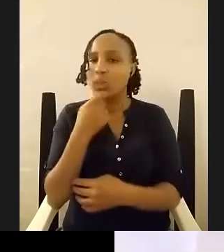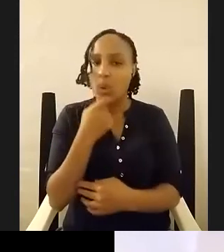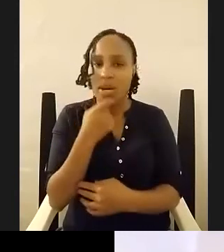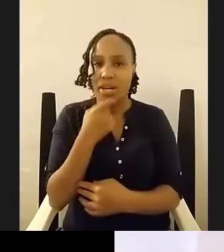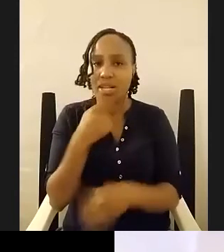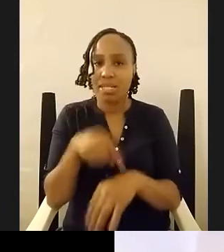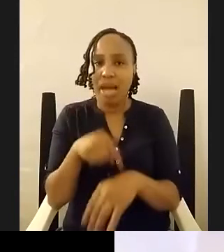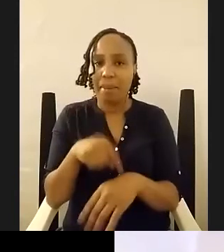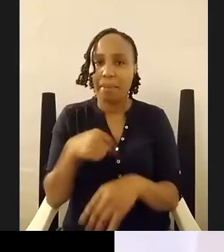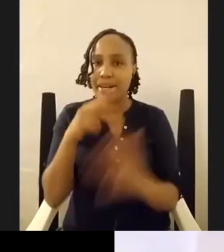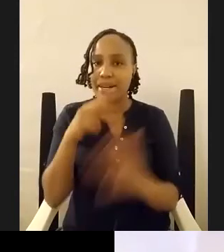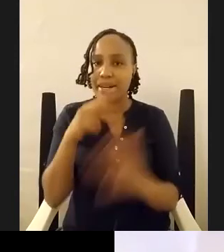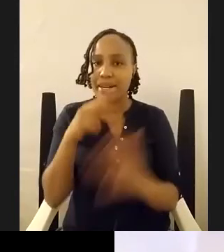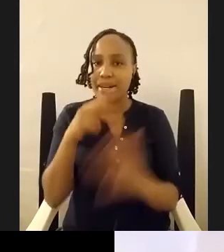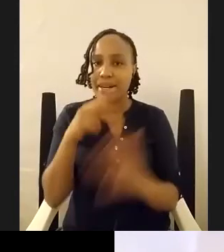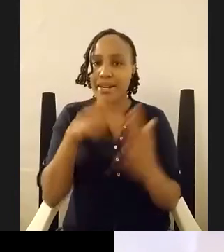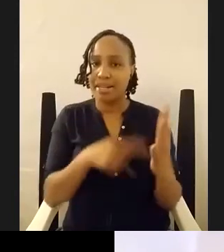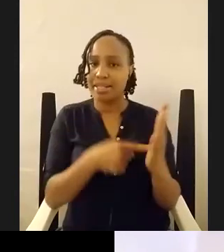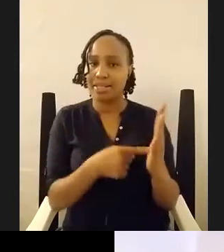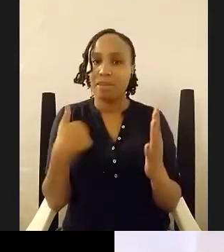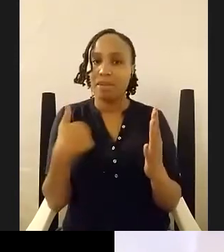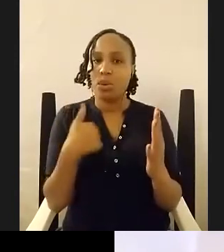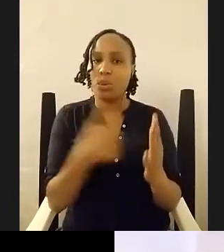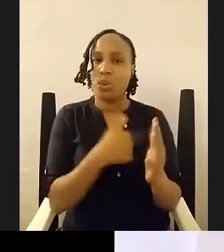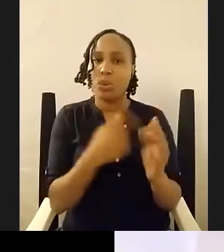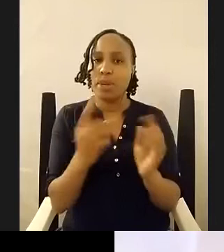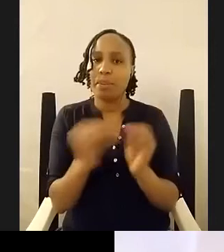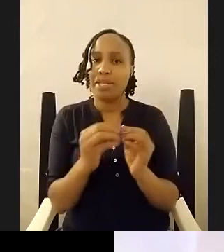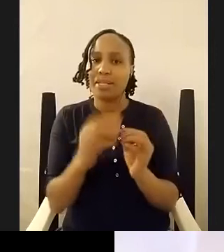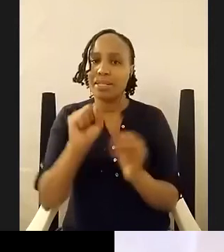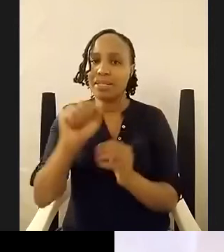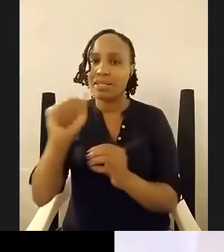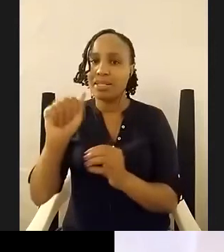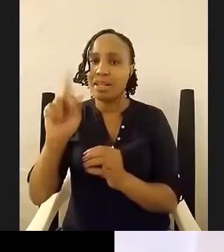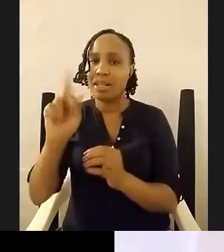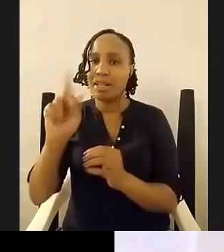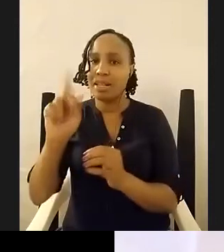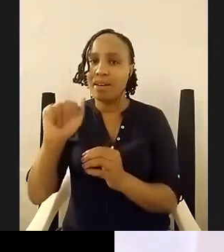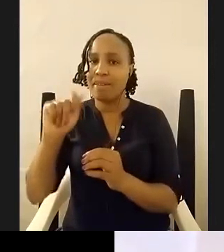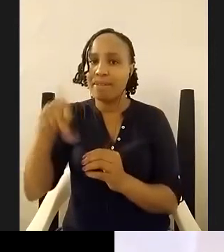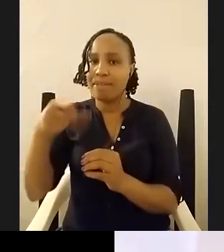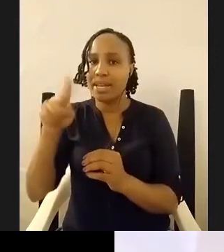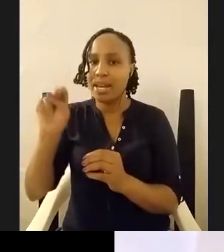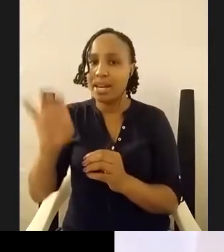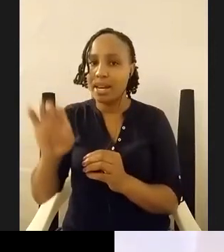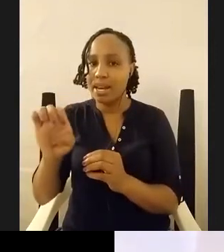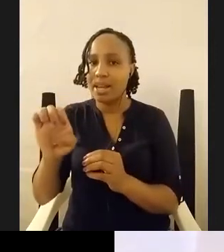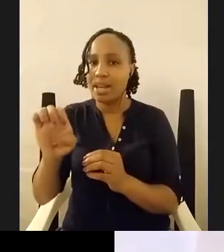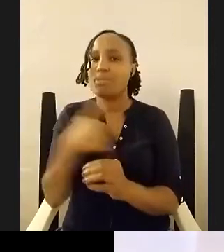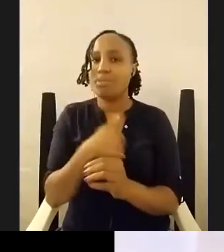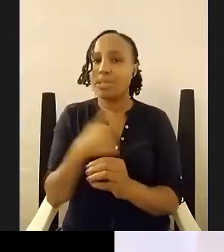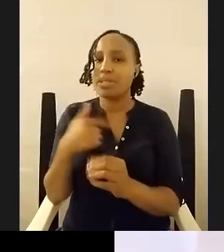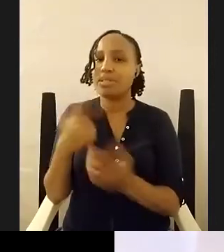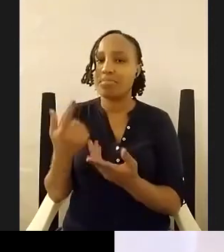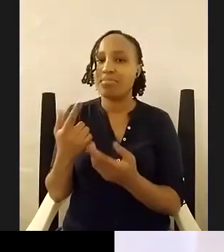we we meet seraphine and you know we we are we are taken through um a journey of his i don't